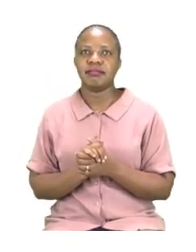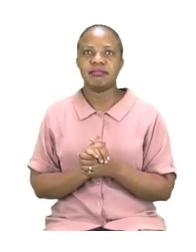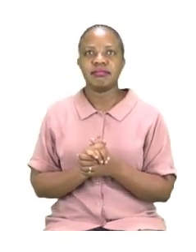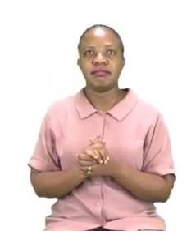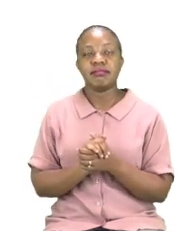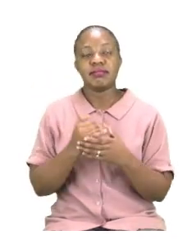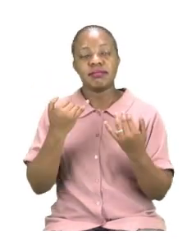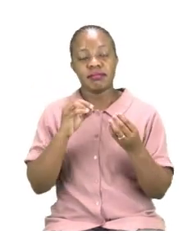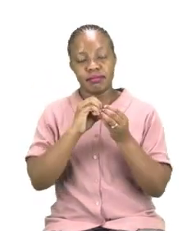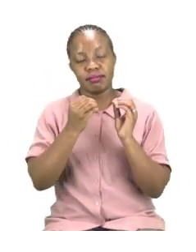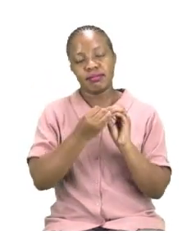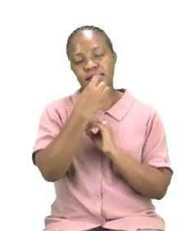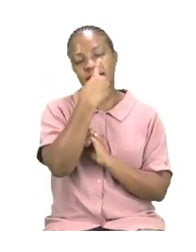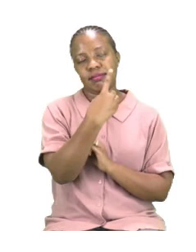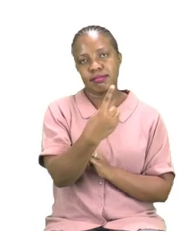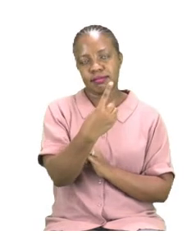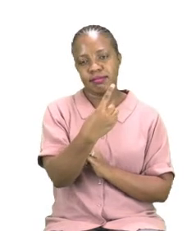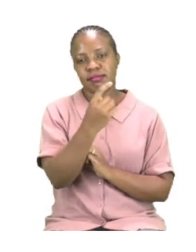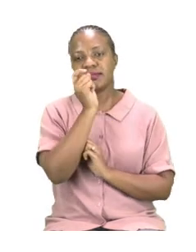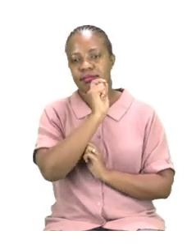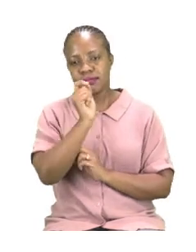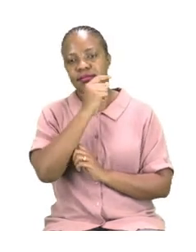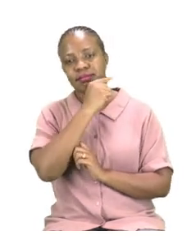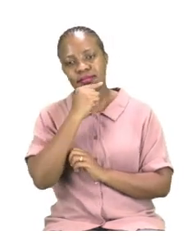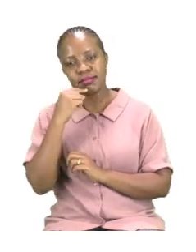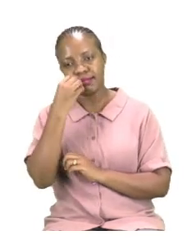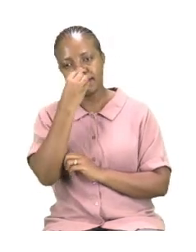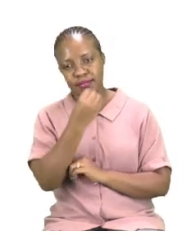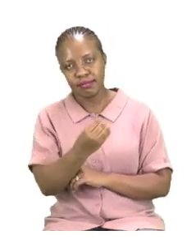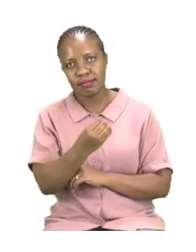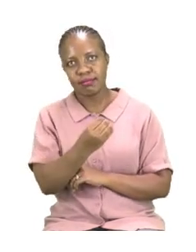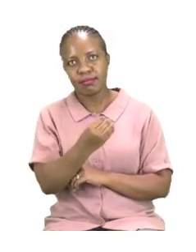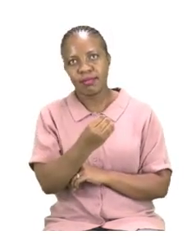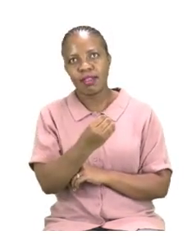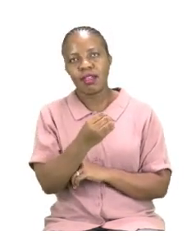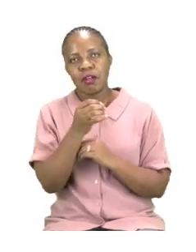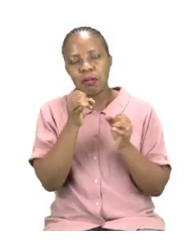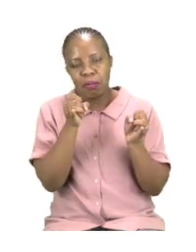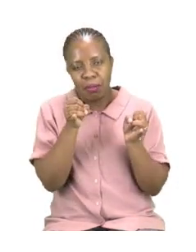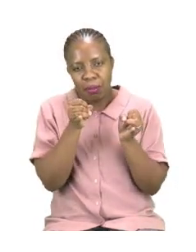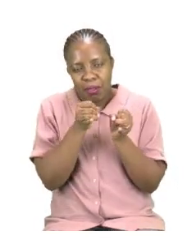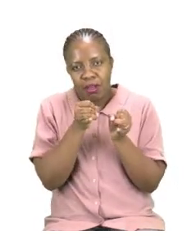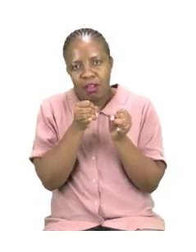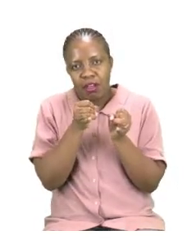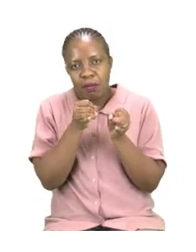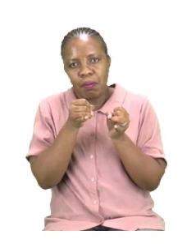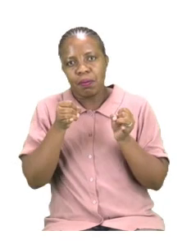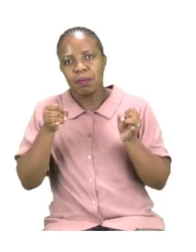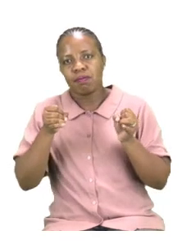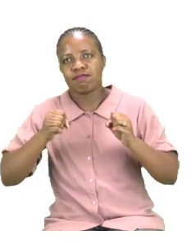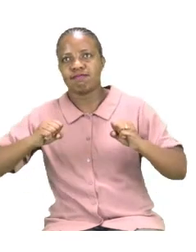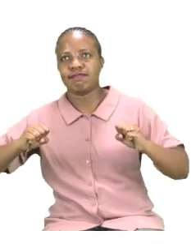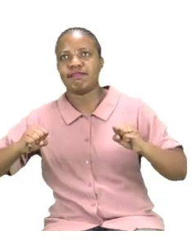from the lightest one to the heaviest. Now you can see from the numbers which ones you are going